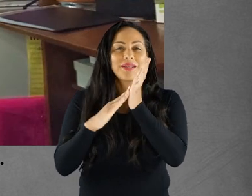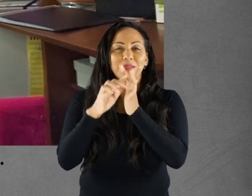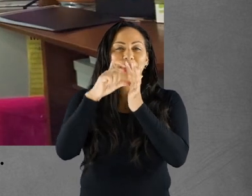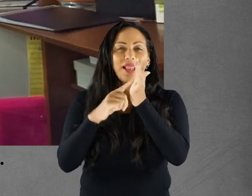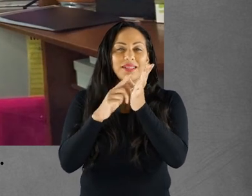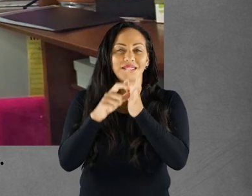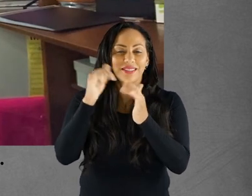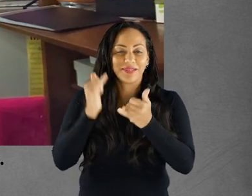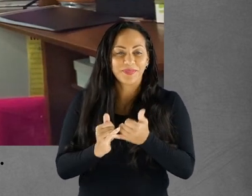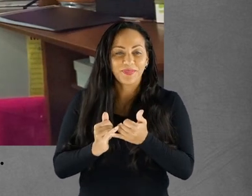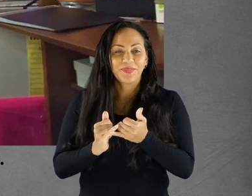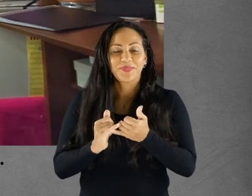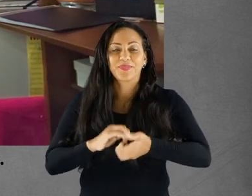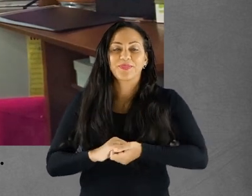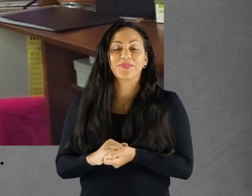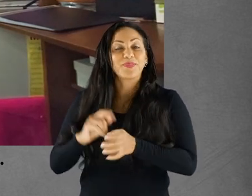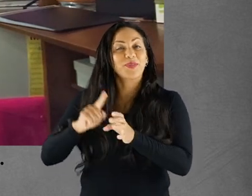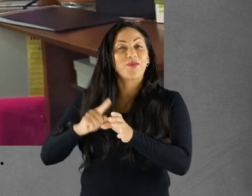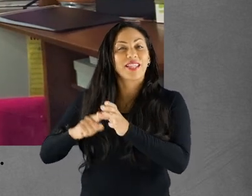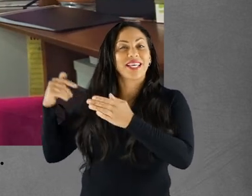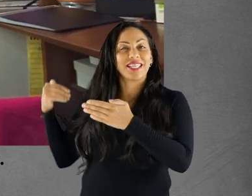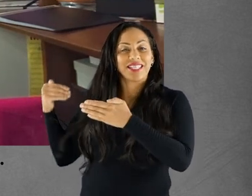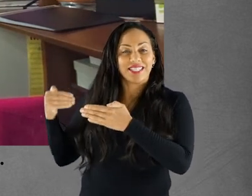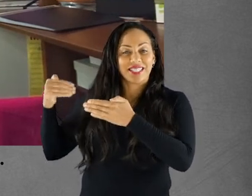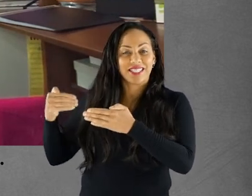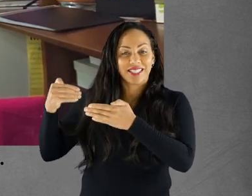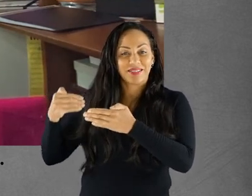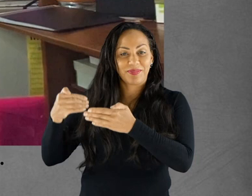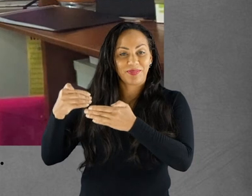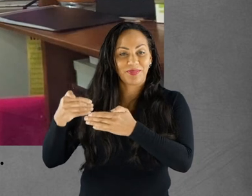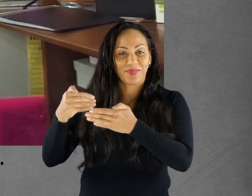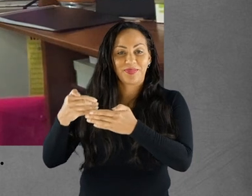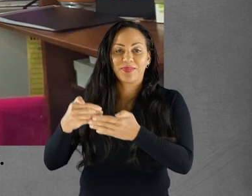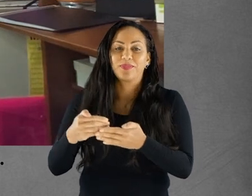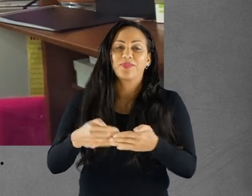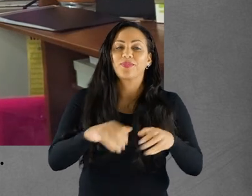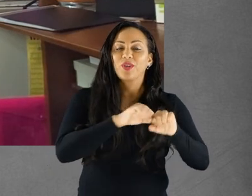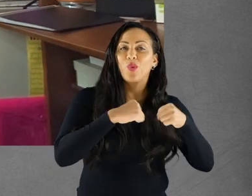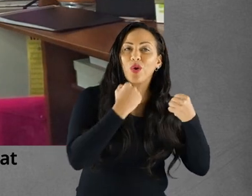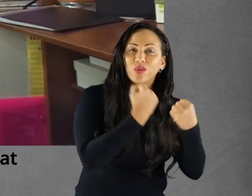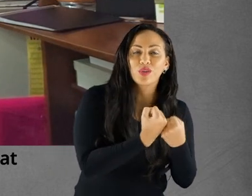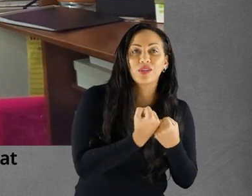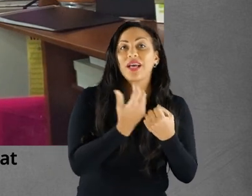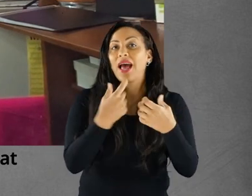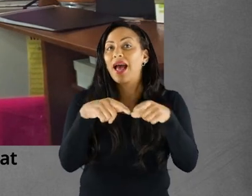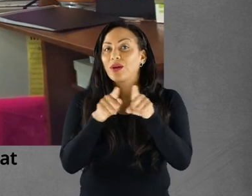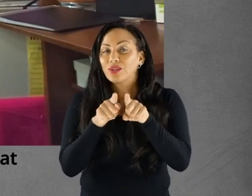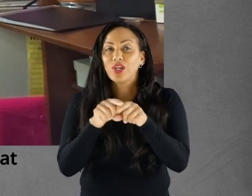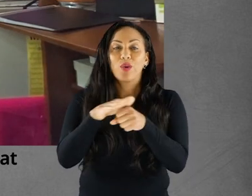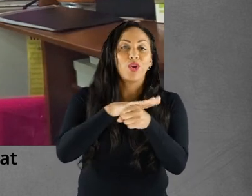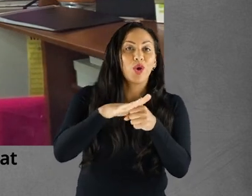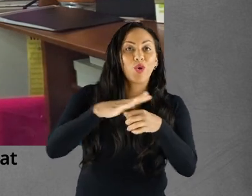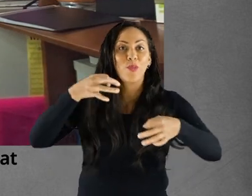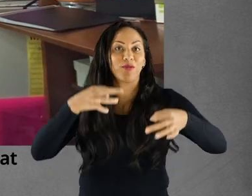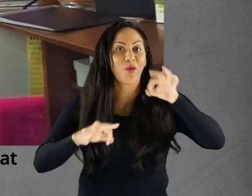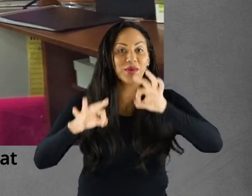Over the last few years we have had successful writing workshops and